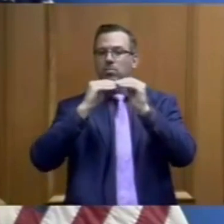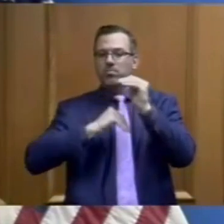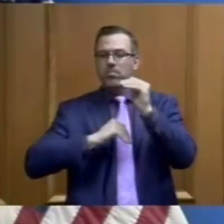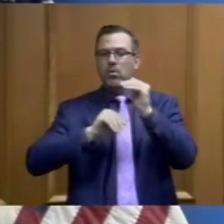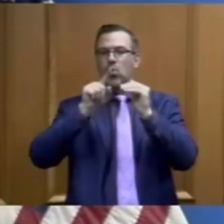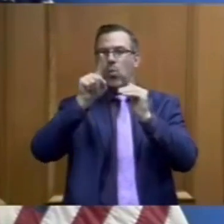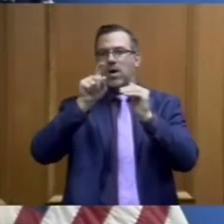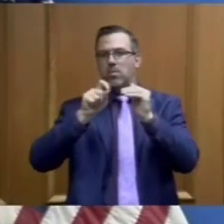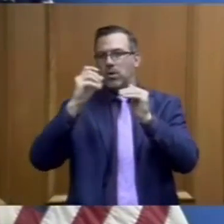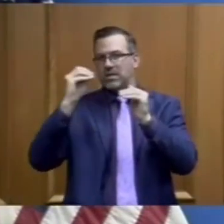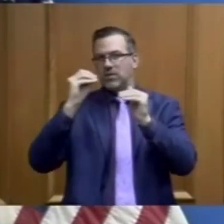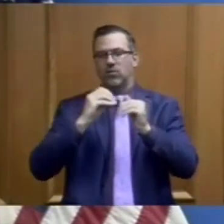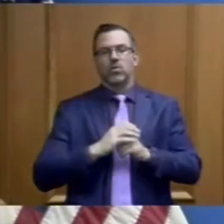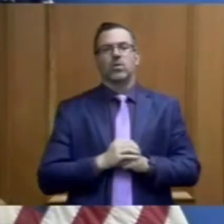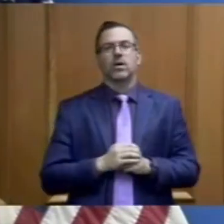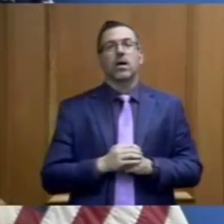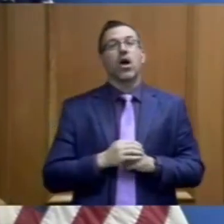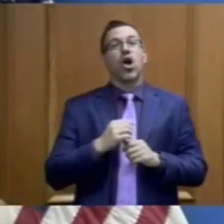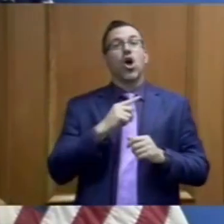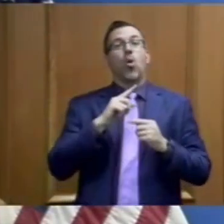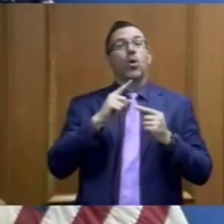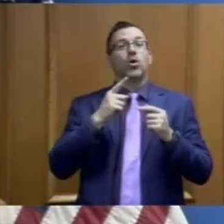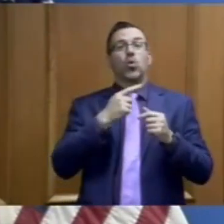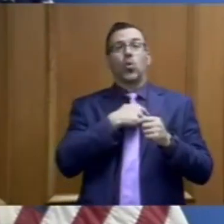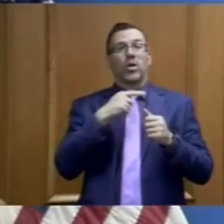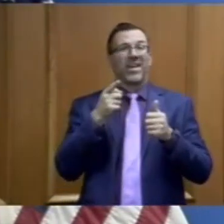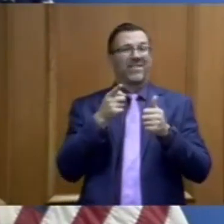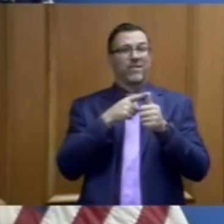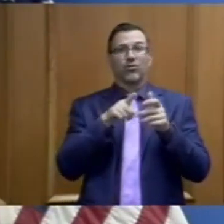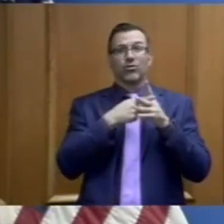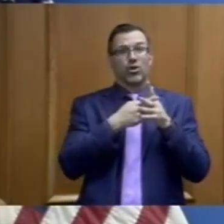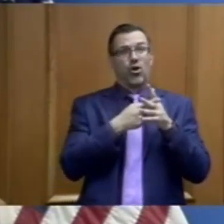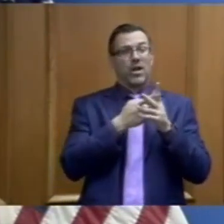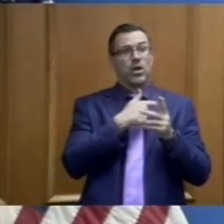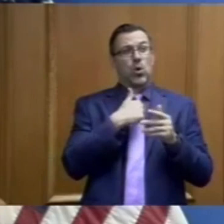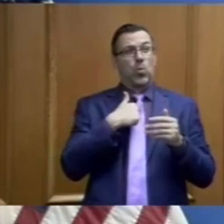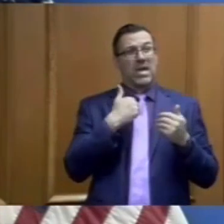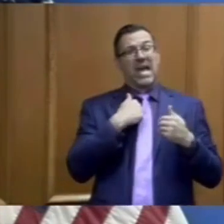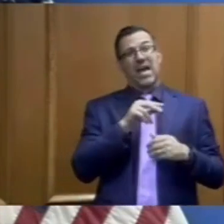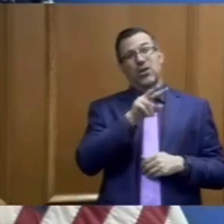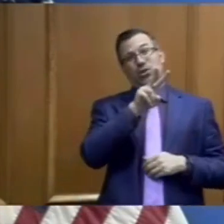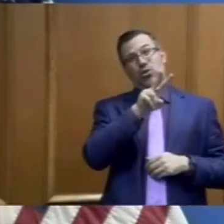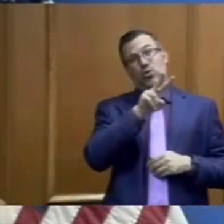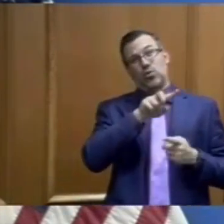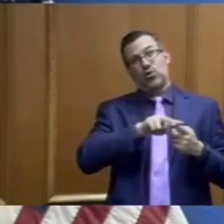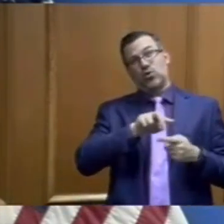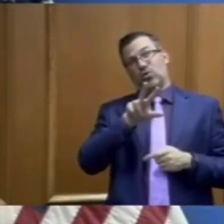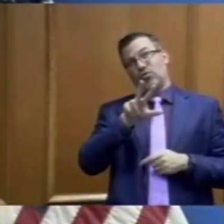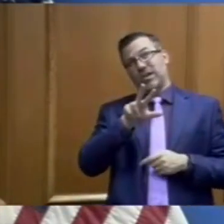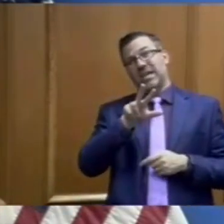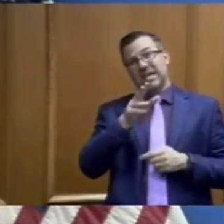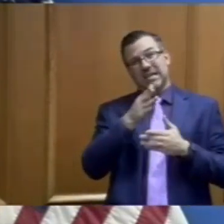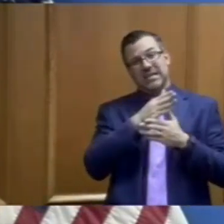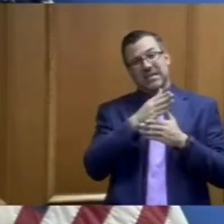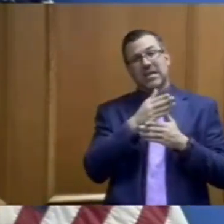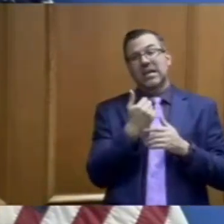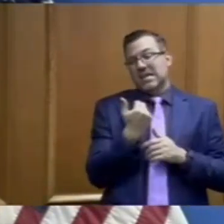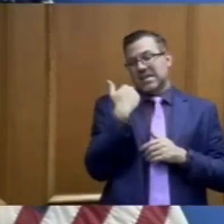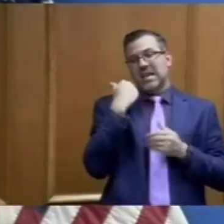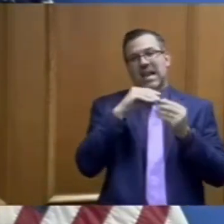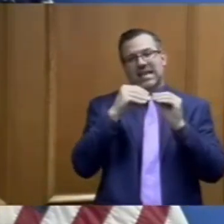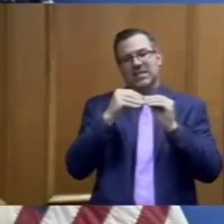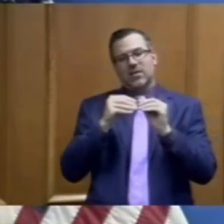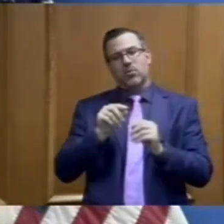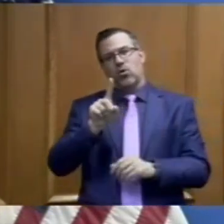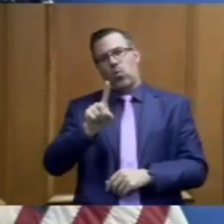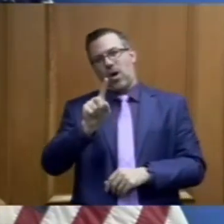When we first started, we were at the 2 to 3 range in 2.6 or so. And the last estimate was 1